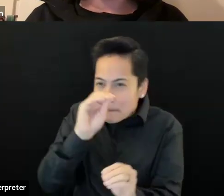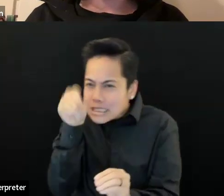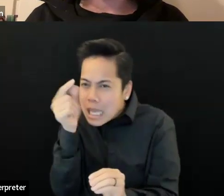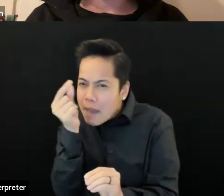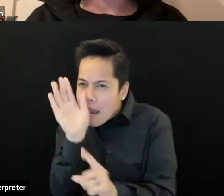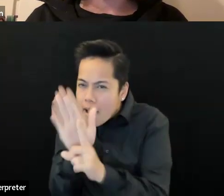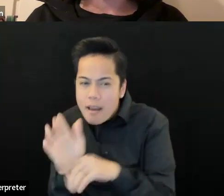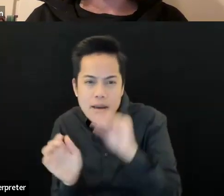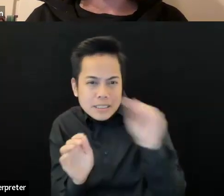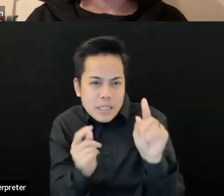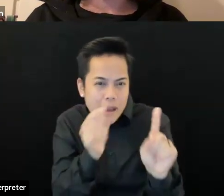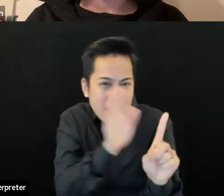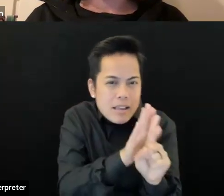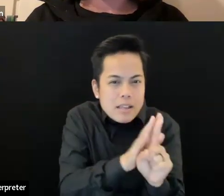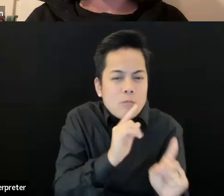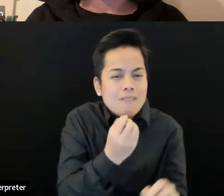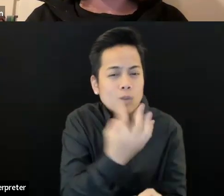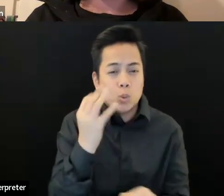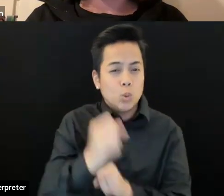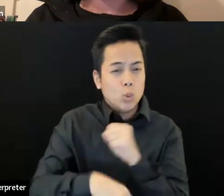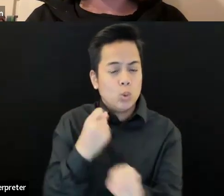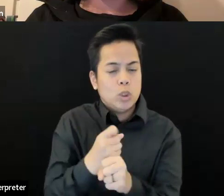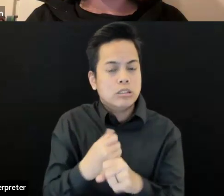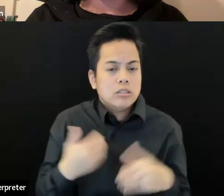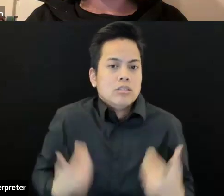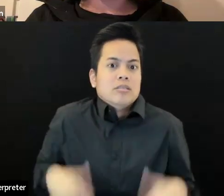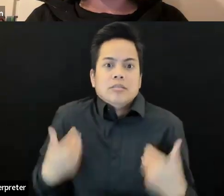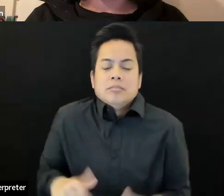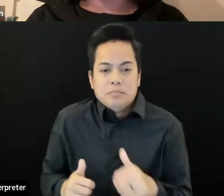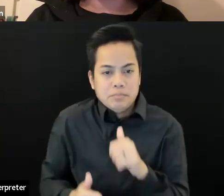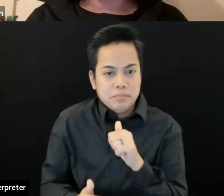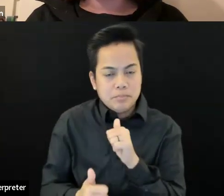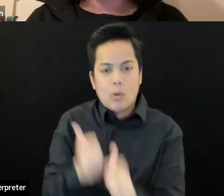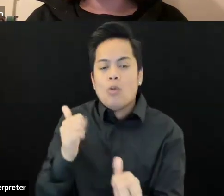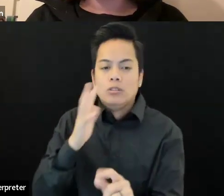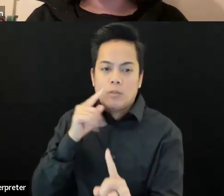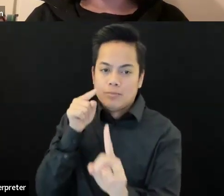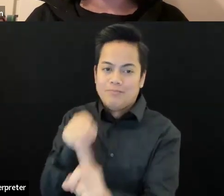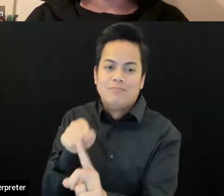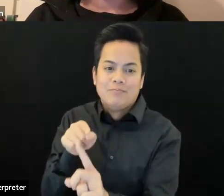is thanks to our generous support from, uh, the Department of Disability and Aging Services.